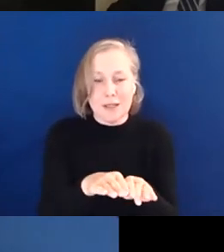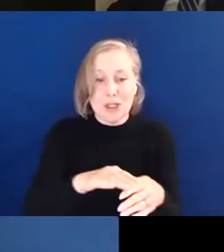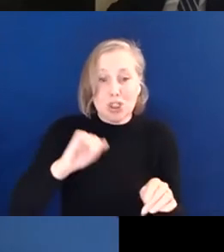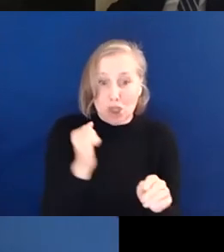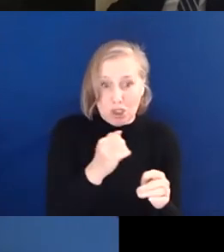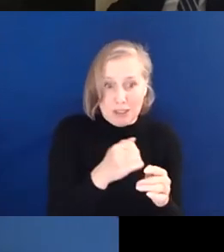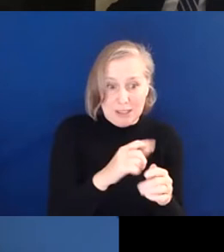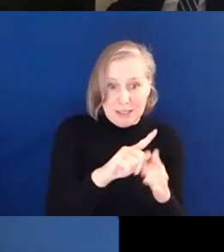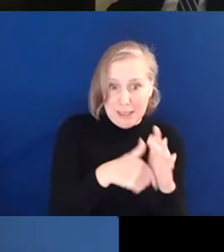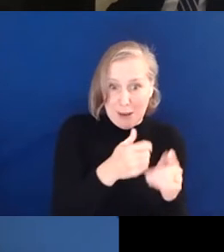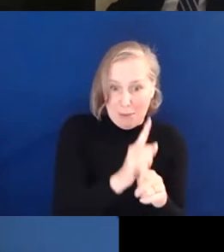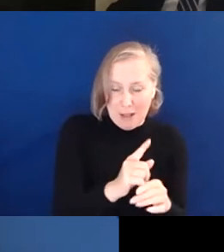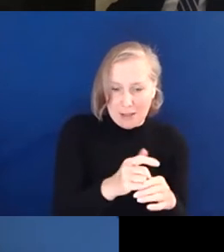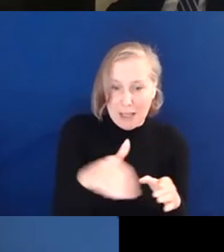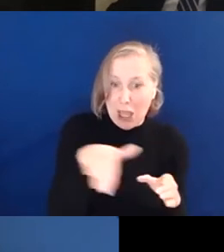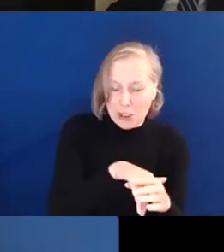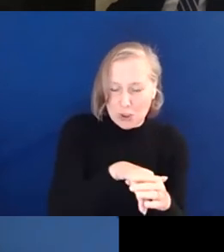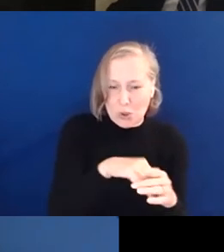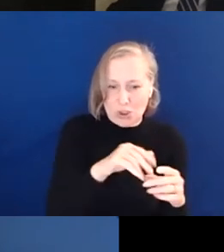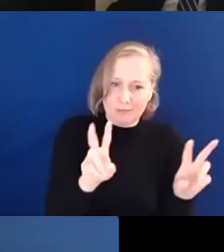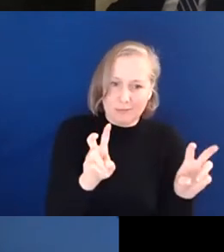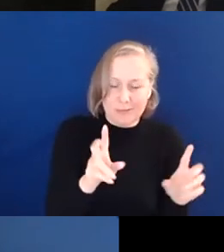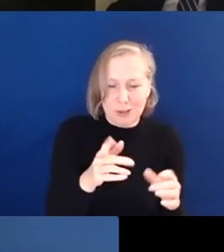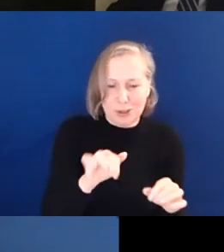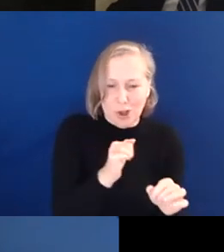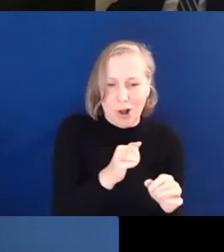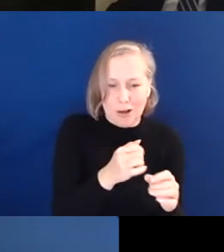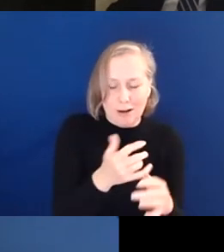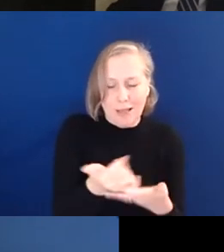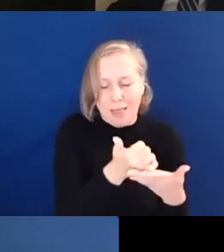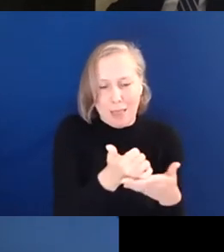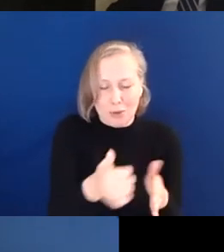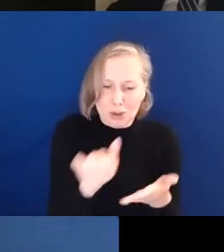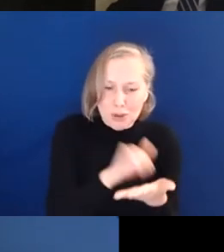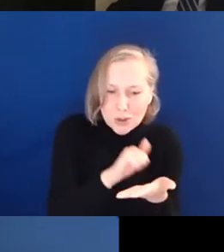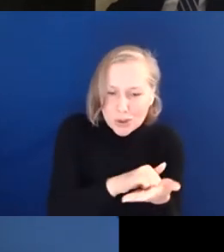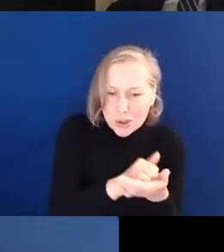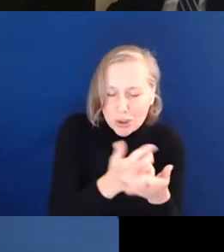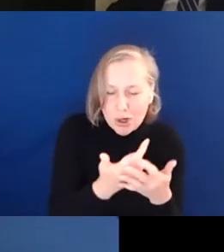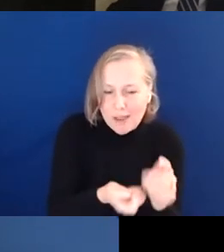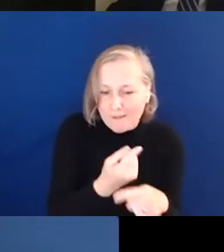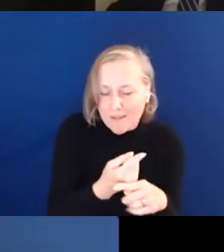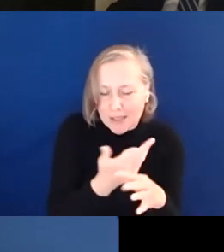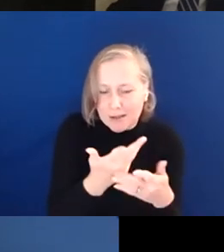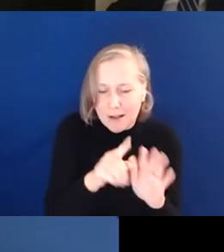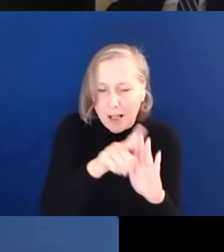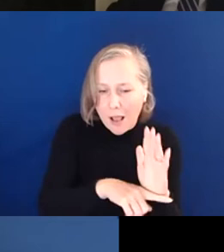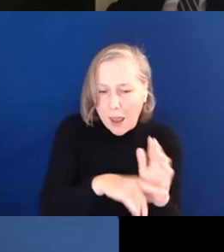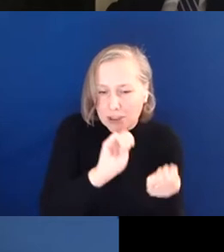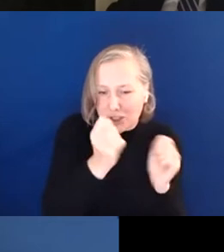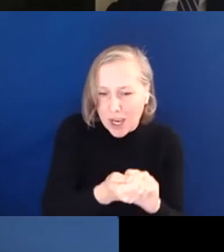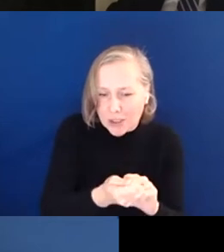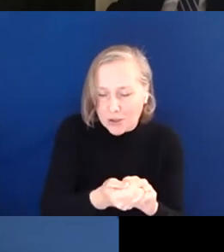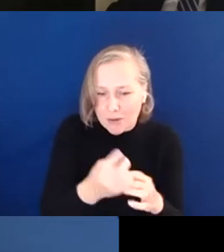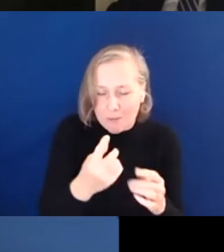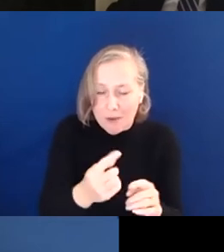Inclusion Scotland had helped to secure an event focused on disabled people and climate change for the first time in